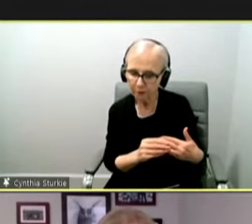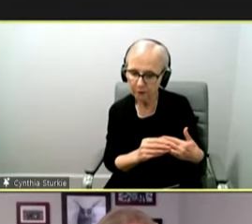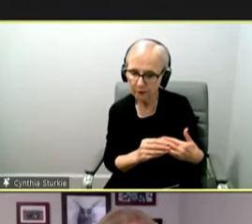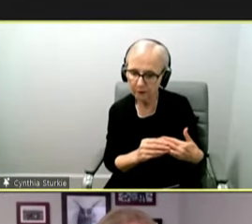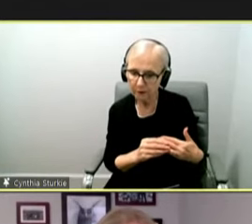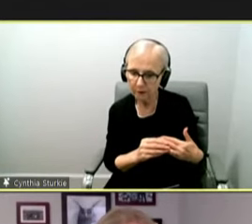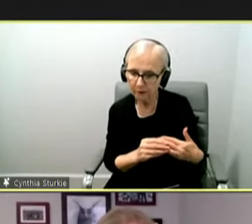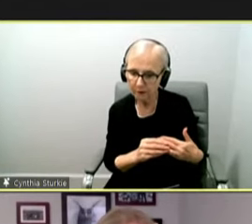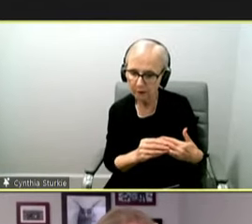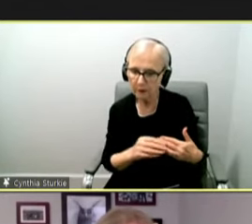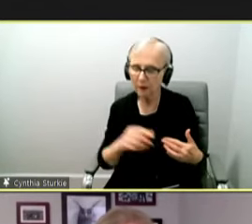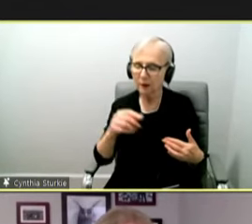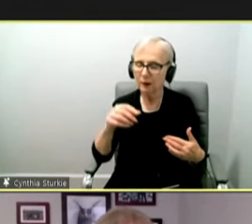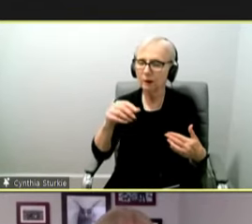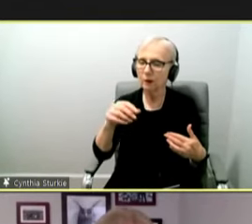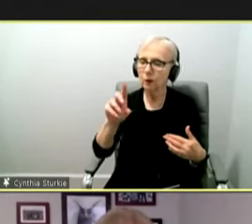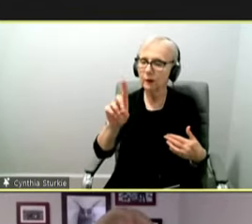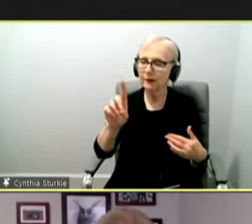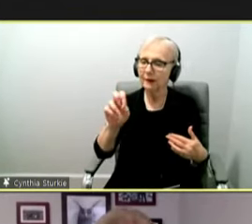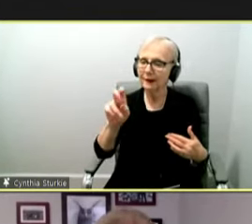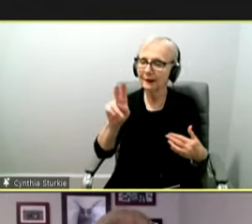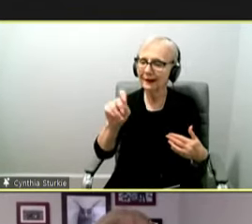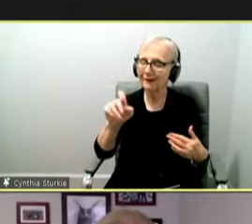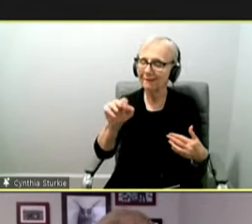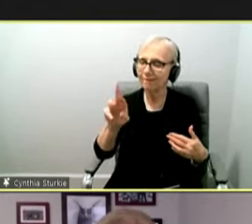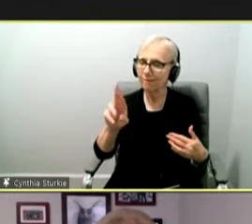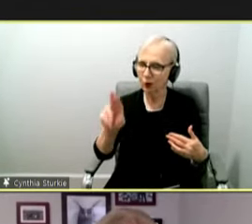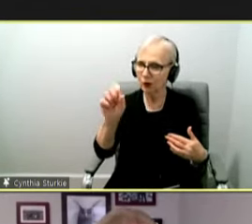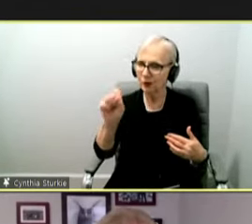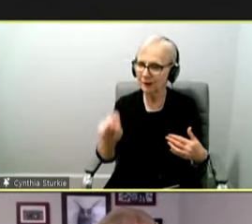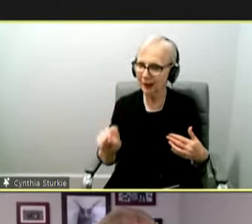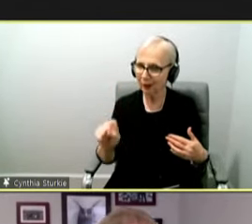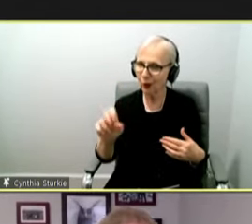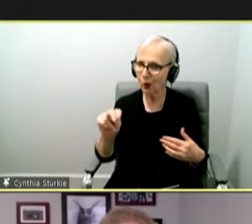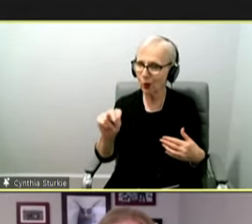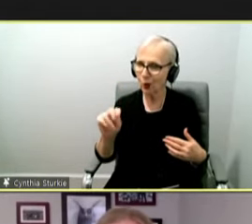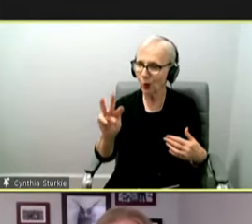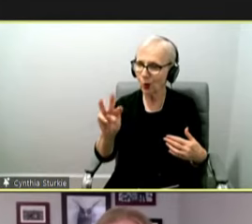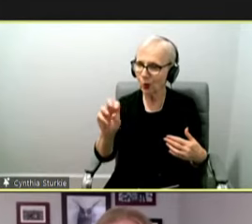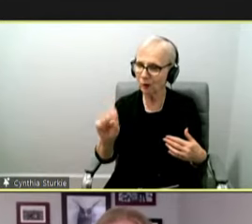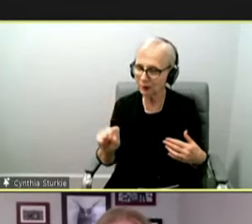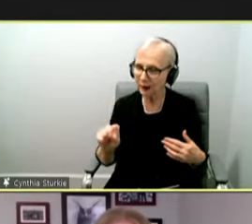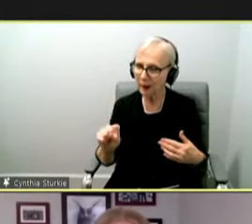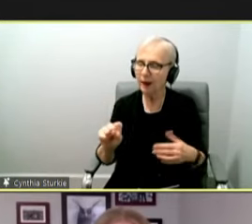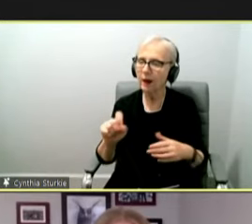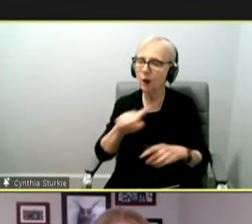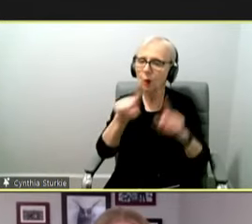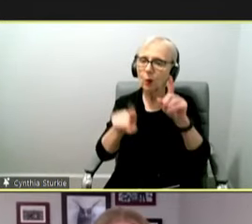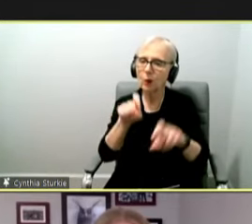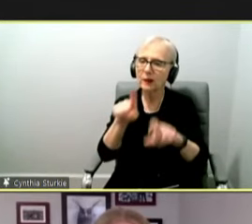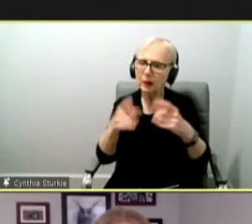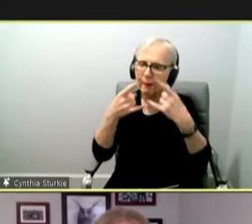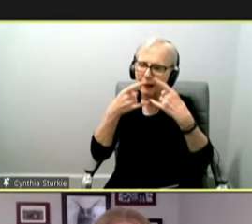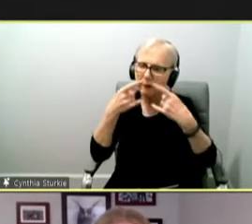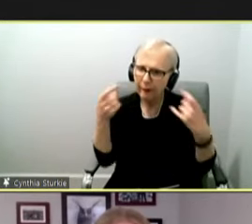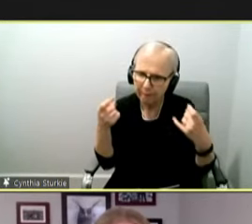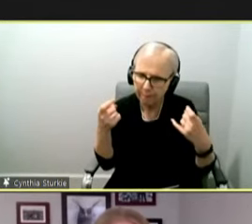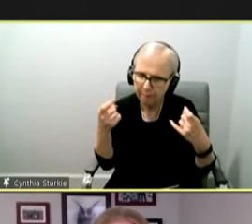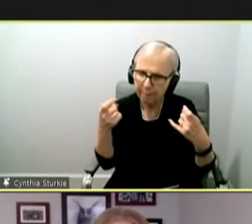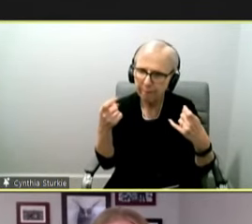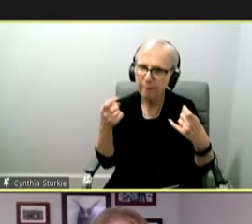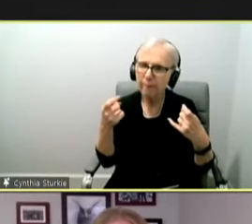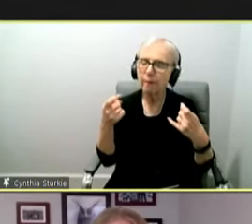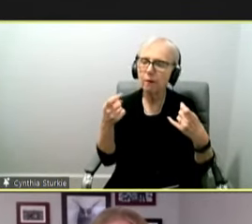Hi, this is Liz Gilardi with Denver 7 News. I also had a question regarding the masking orders